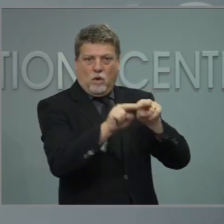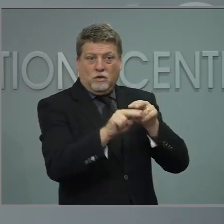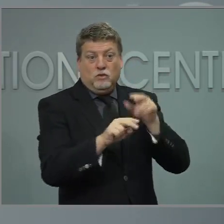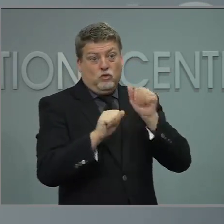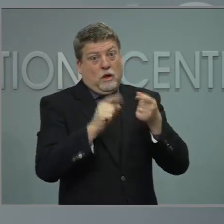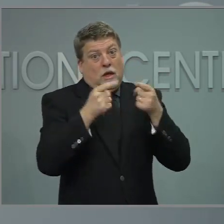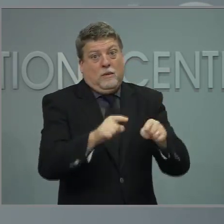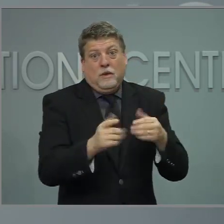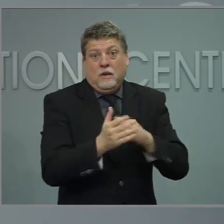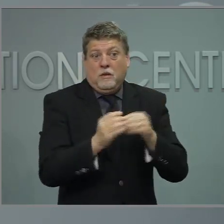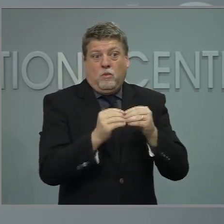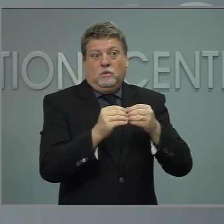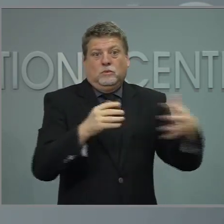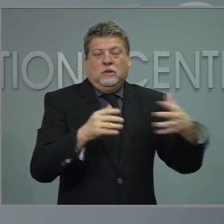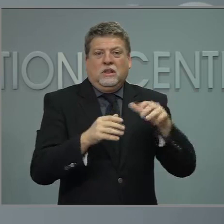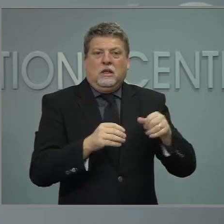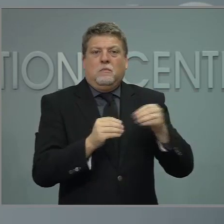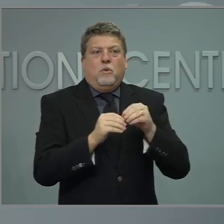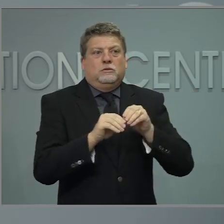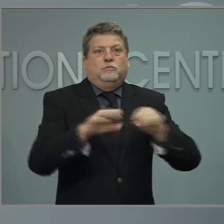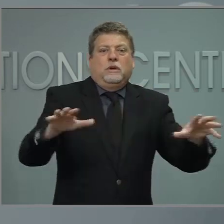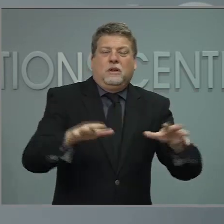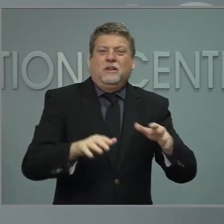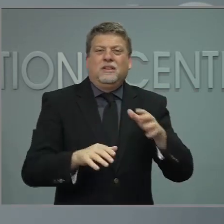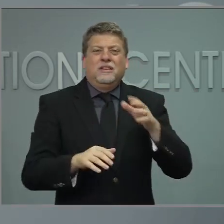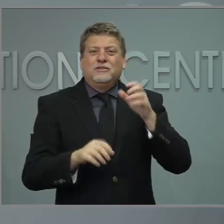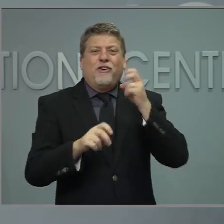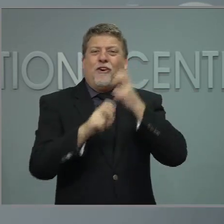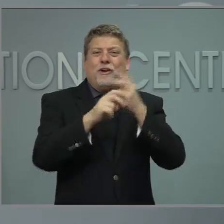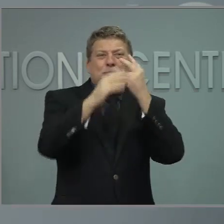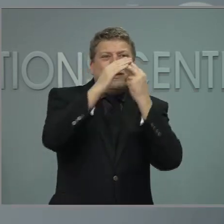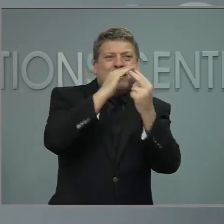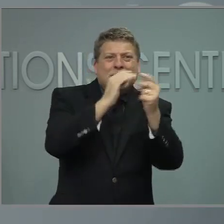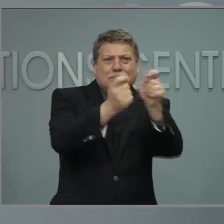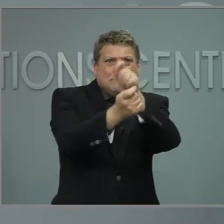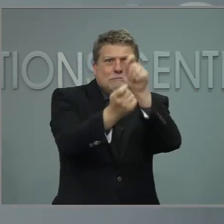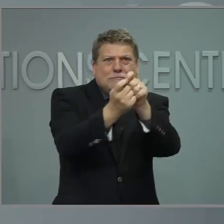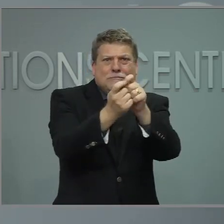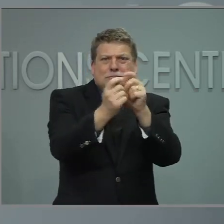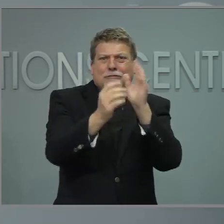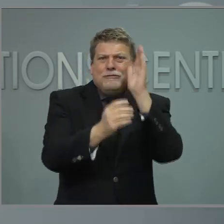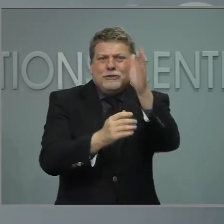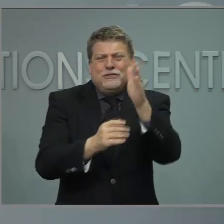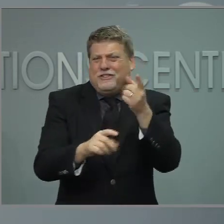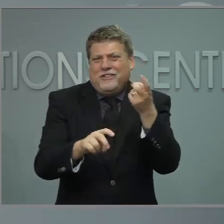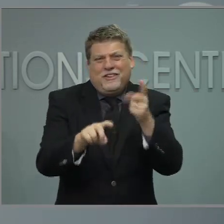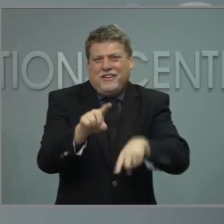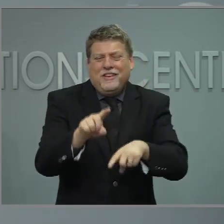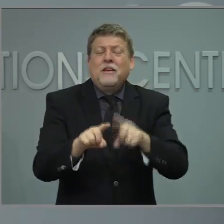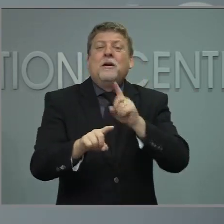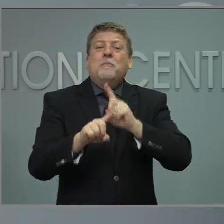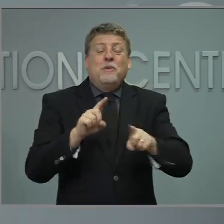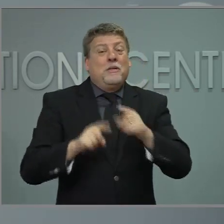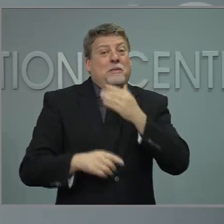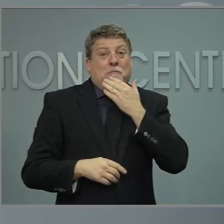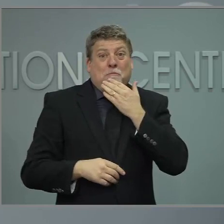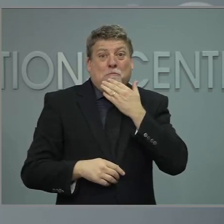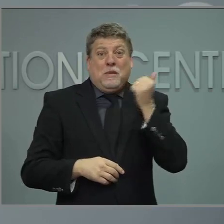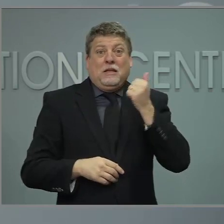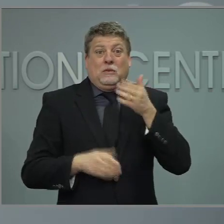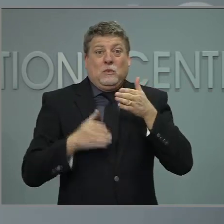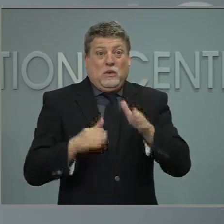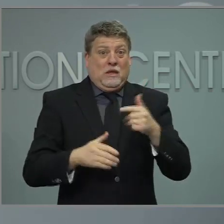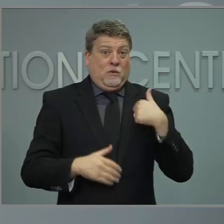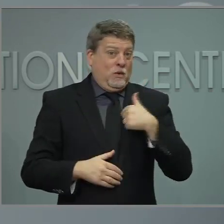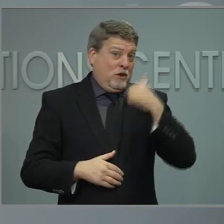consideration as we think about what the future holds. But what I can say is getting a vaccine is our way out of this pandemic.